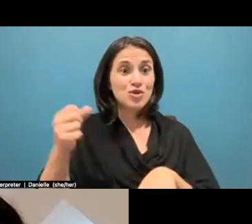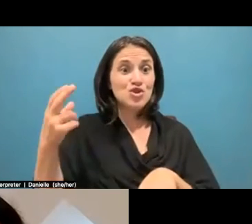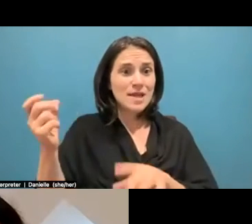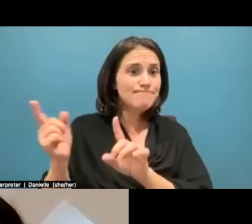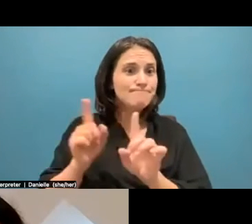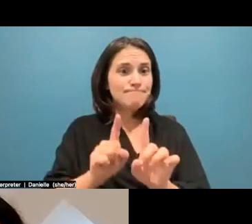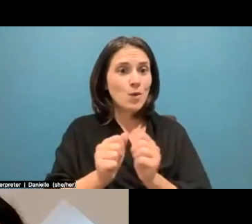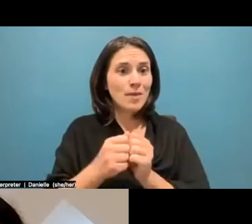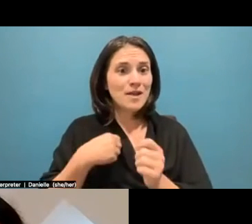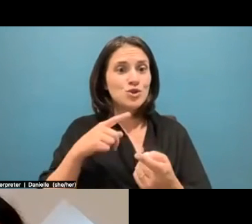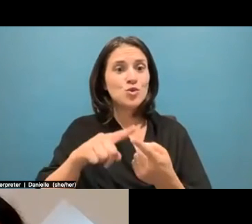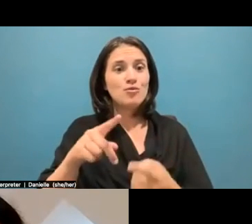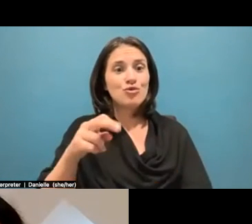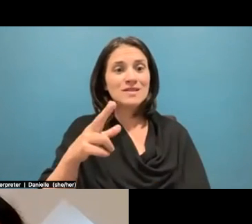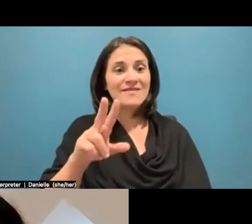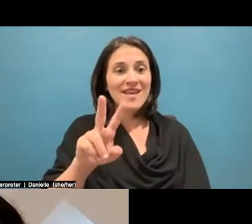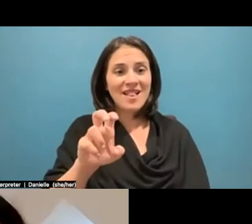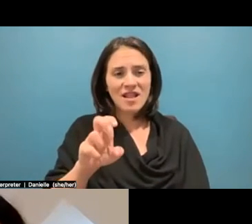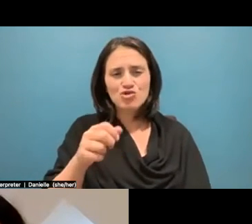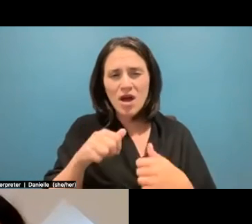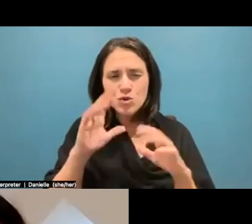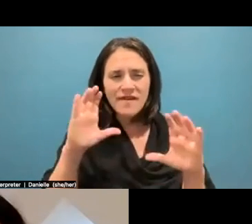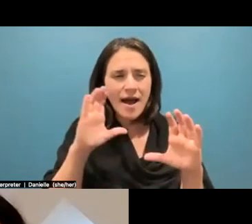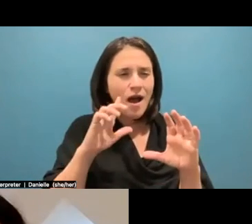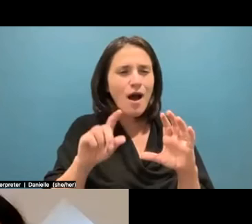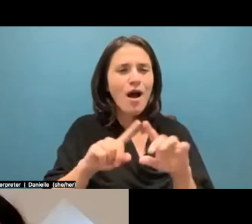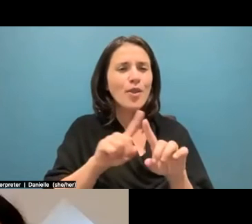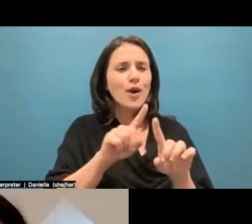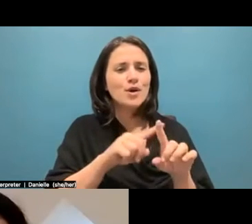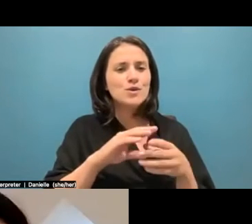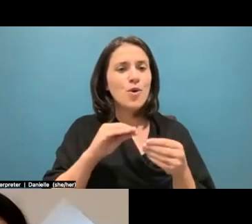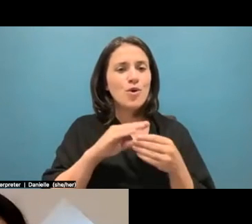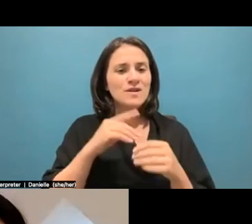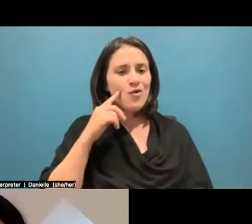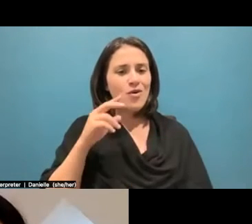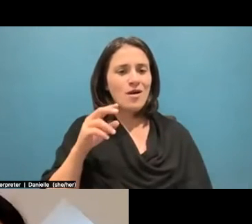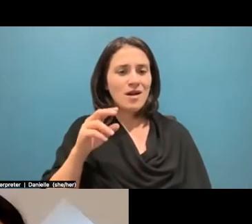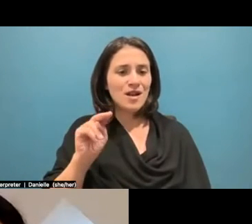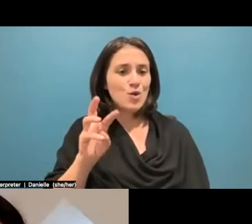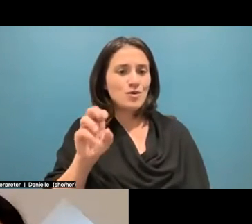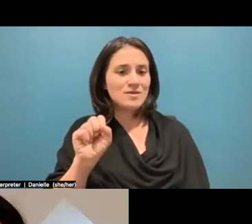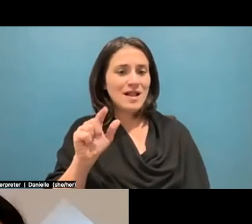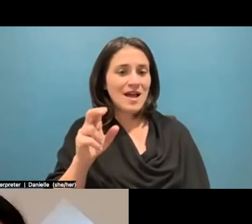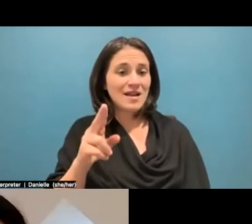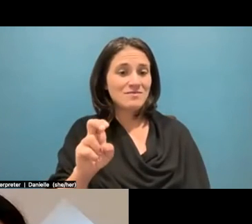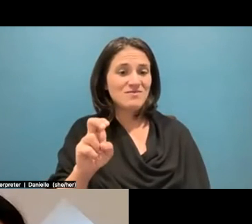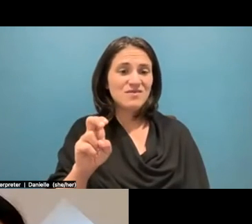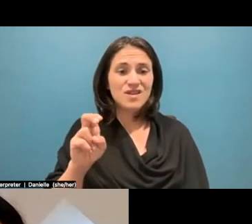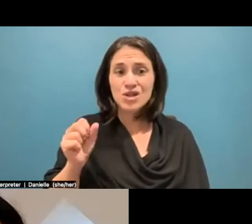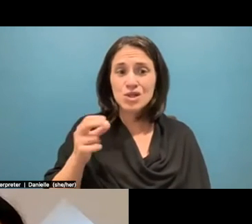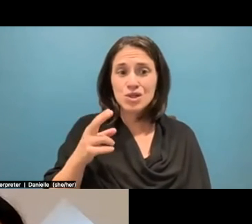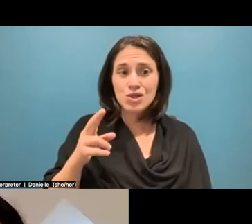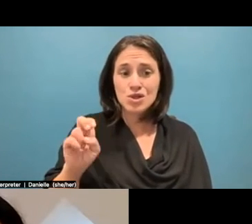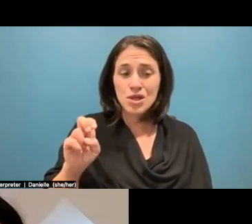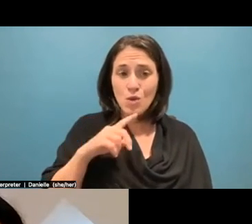trying to find other stories to report on for NC Newsline. Um, she was, you know, committed to that, um, as well.